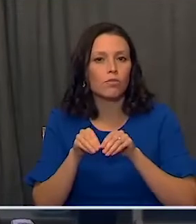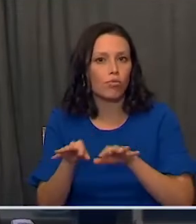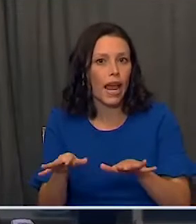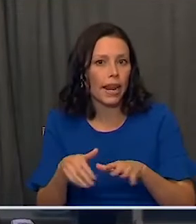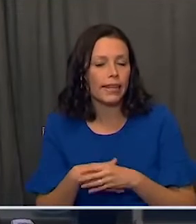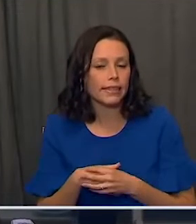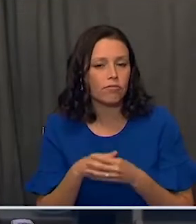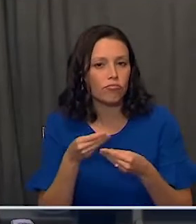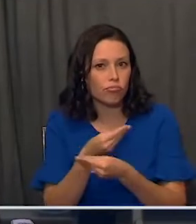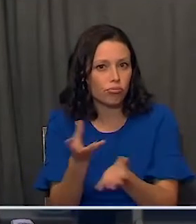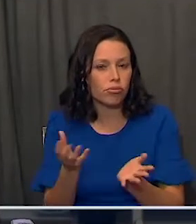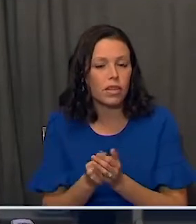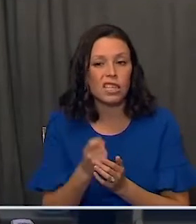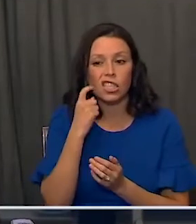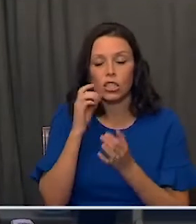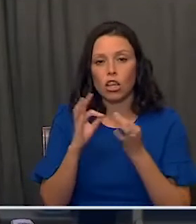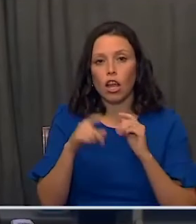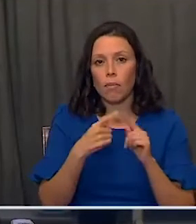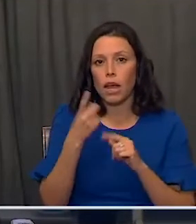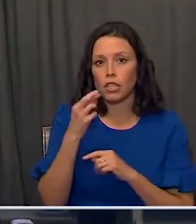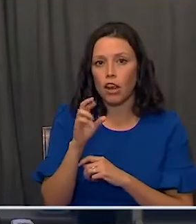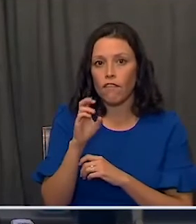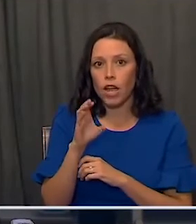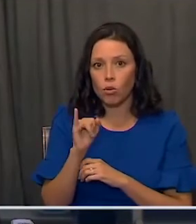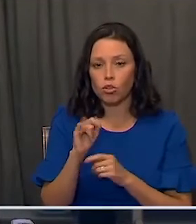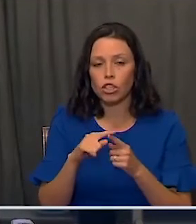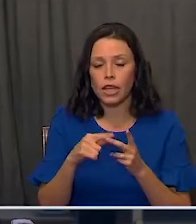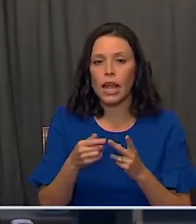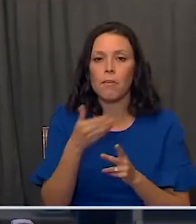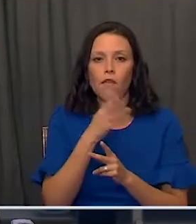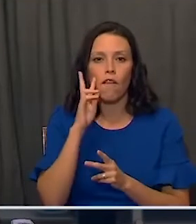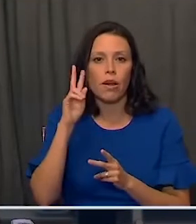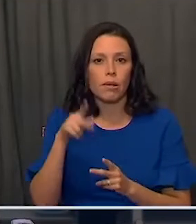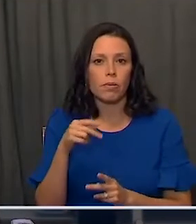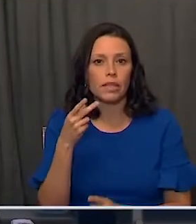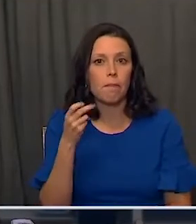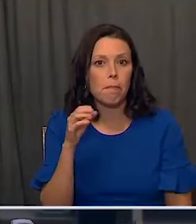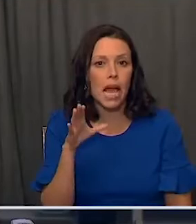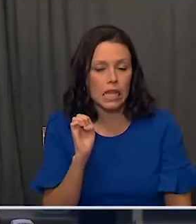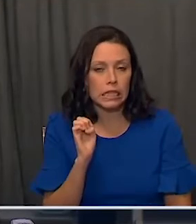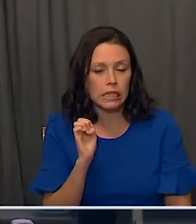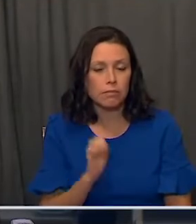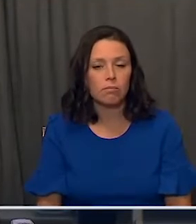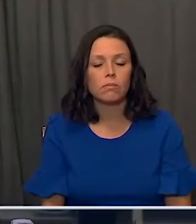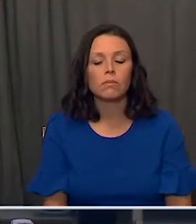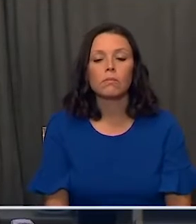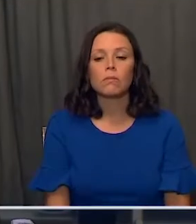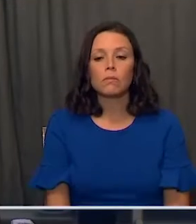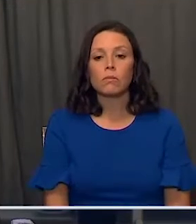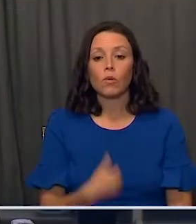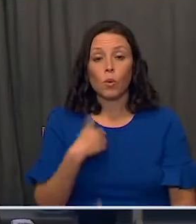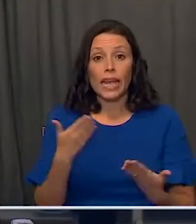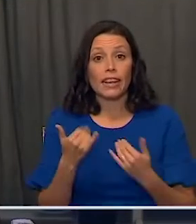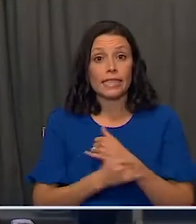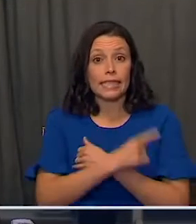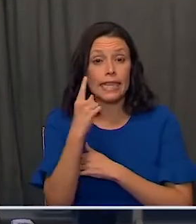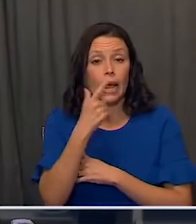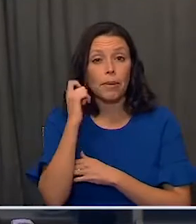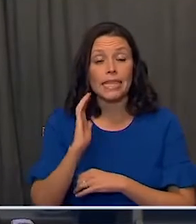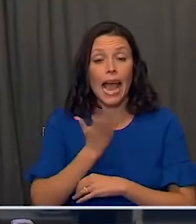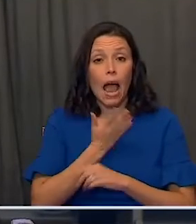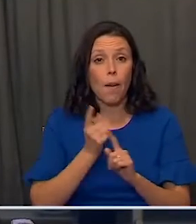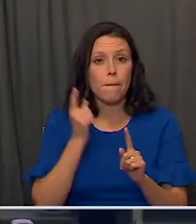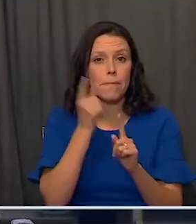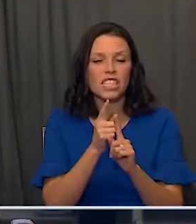as just talked about by Dr. Fauci and before that, Vice President Pence. You know, we are here today because our